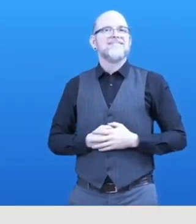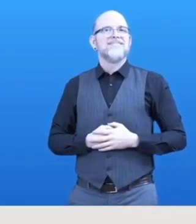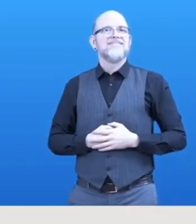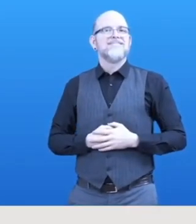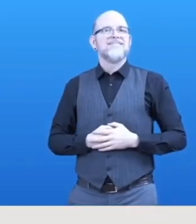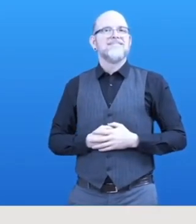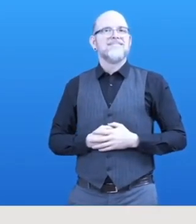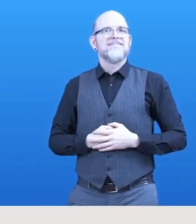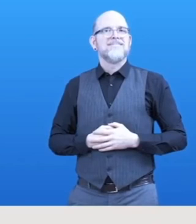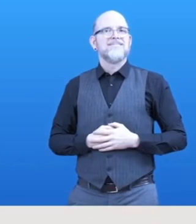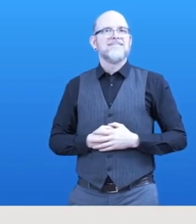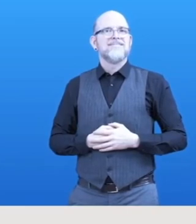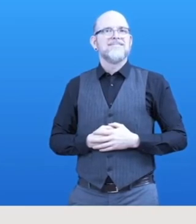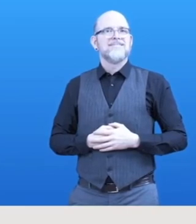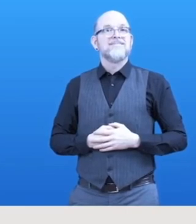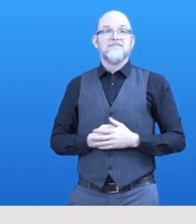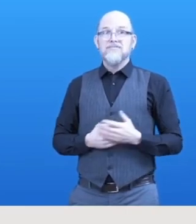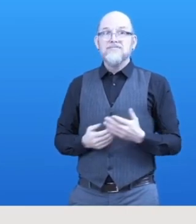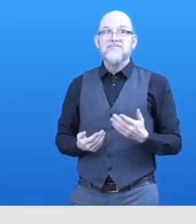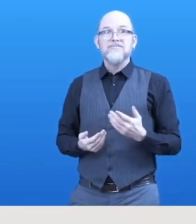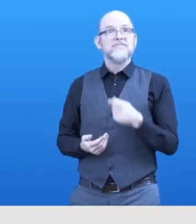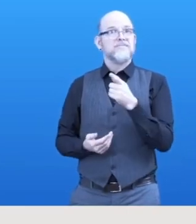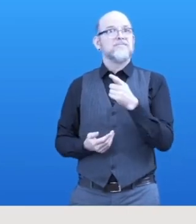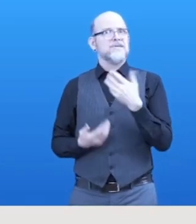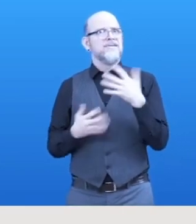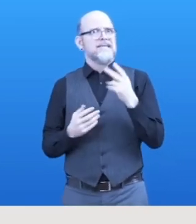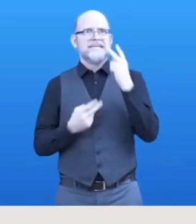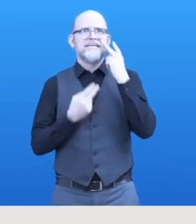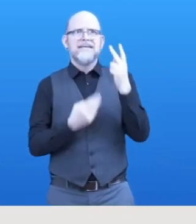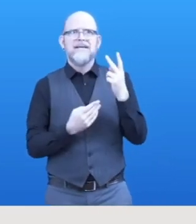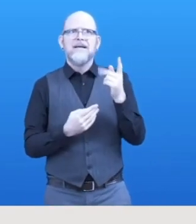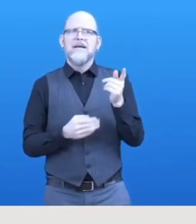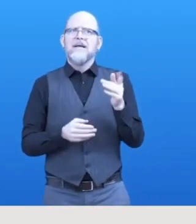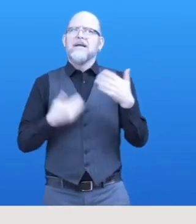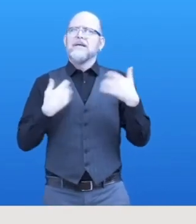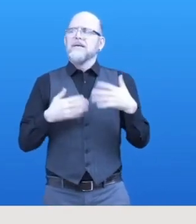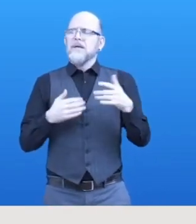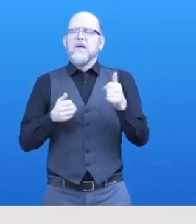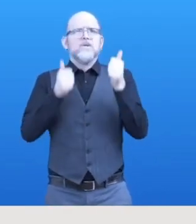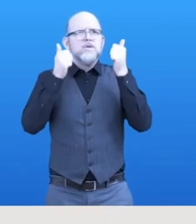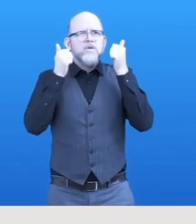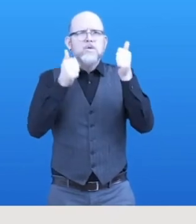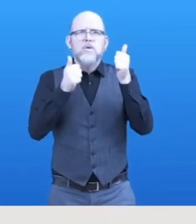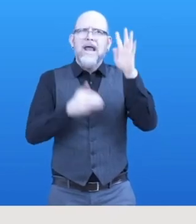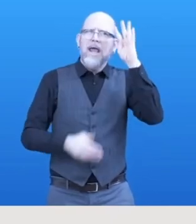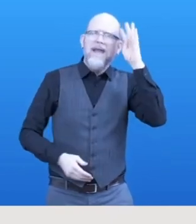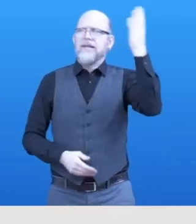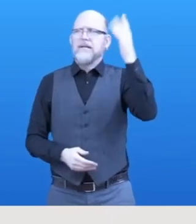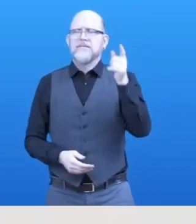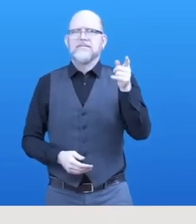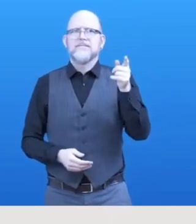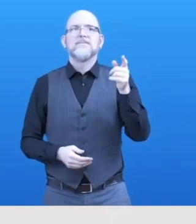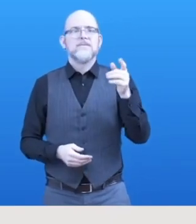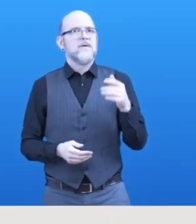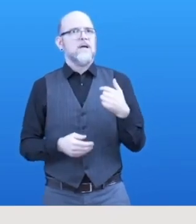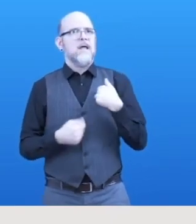As you could see, there are really great innovations out there. They are just waiting to connect with you